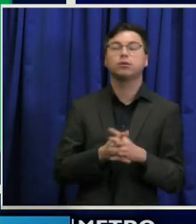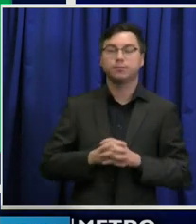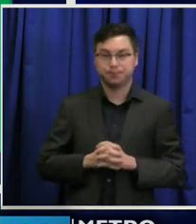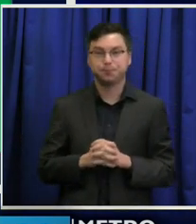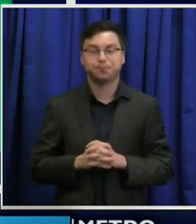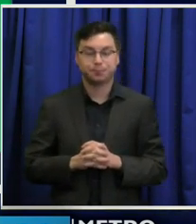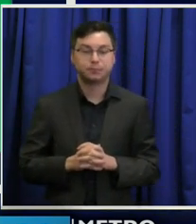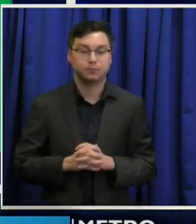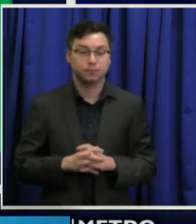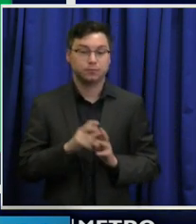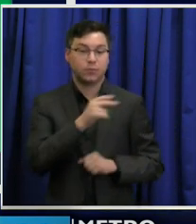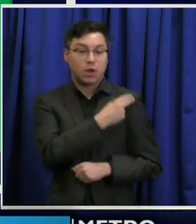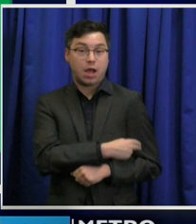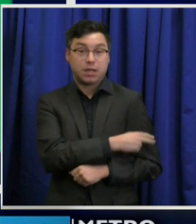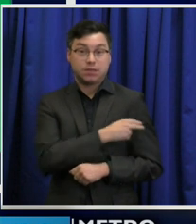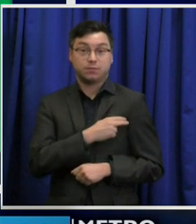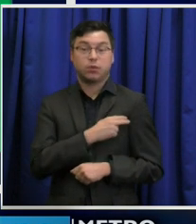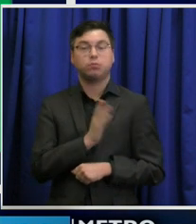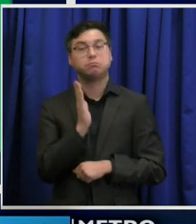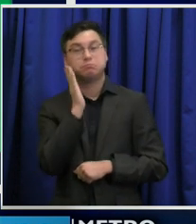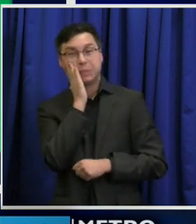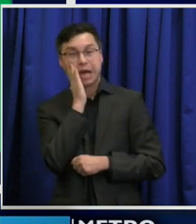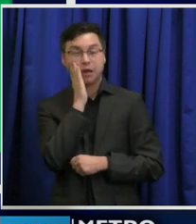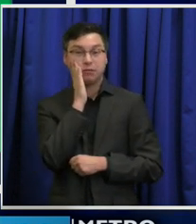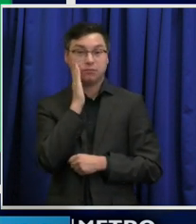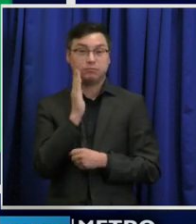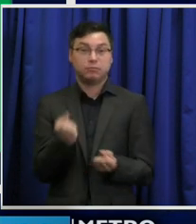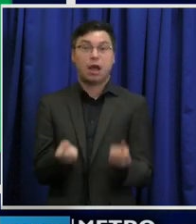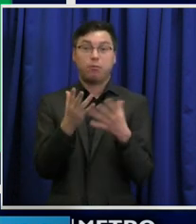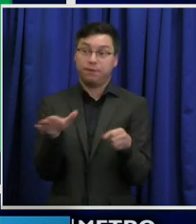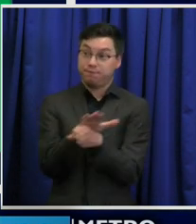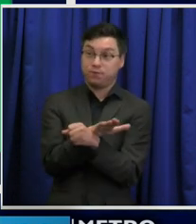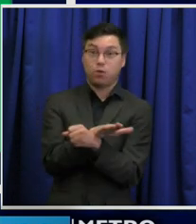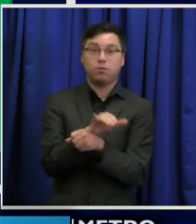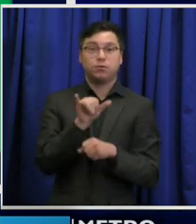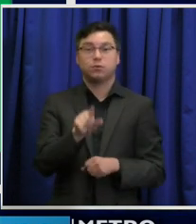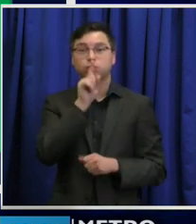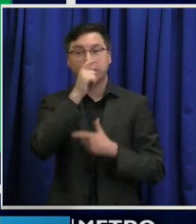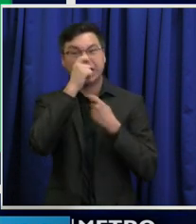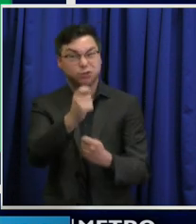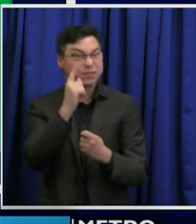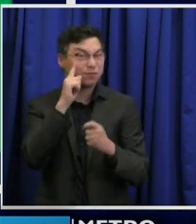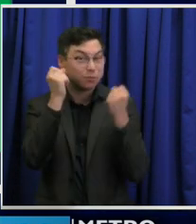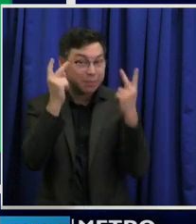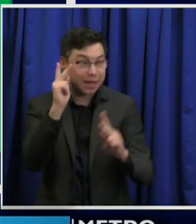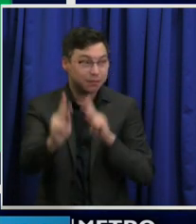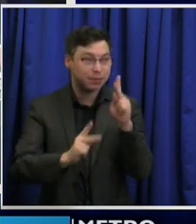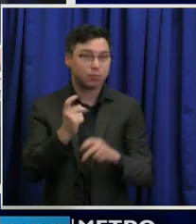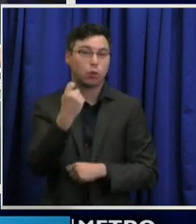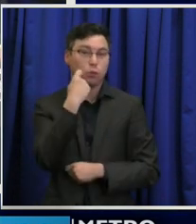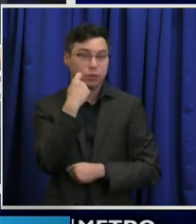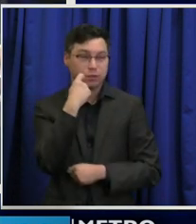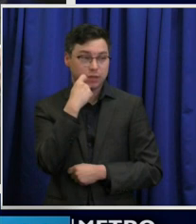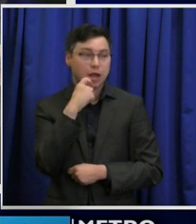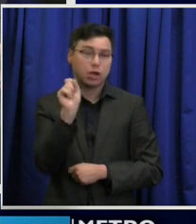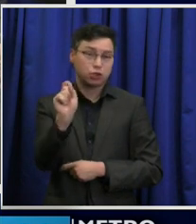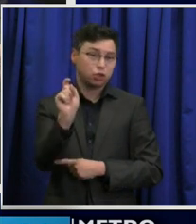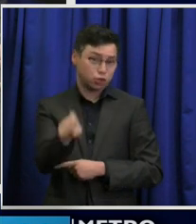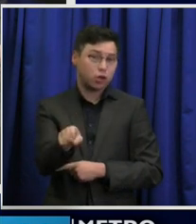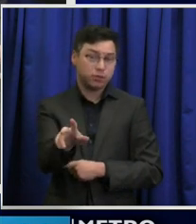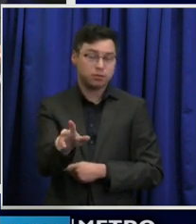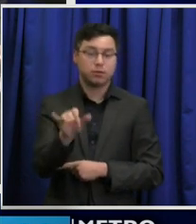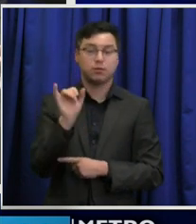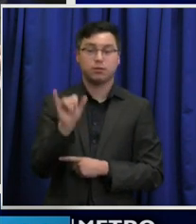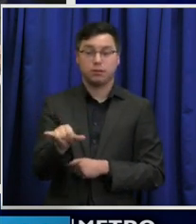Now, hospital bed capacity has been an interest of a lot of people lately, and it should be. Hospital capacity in Middle